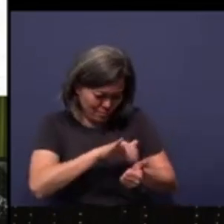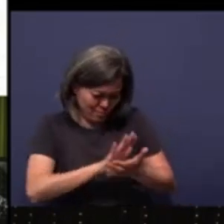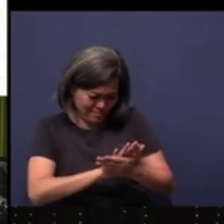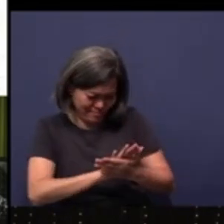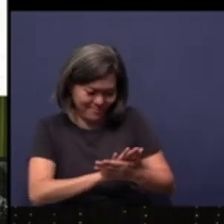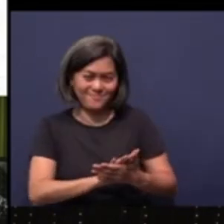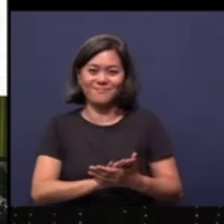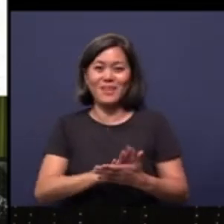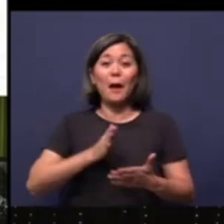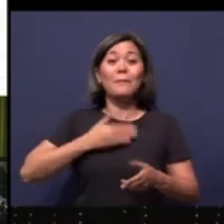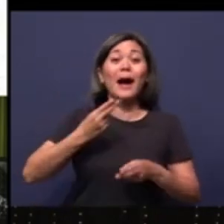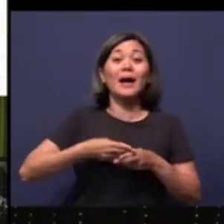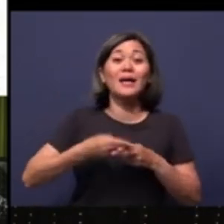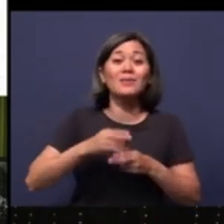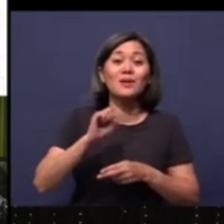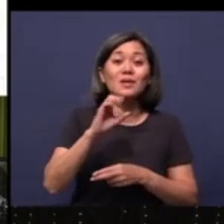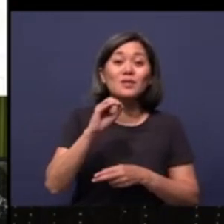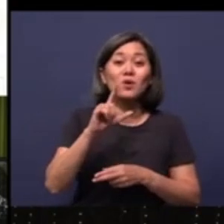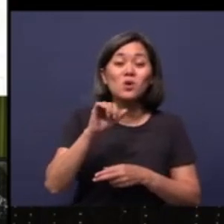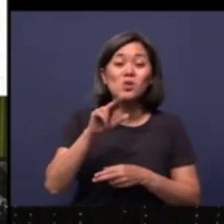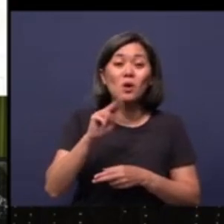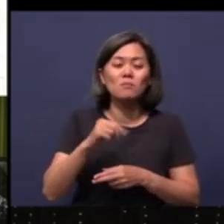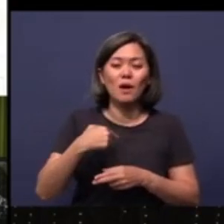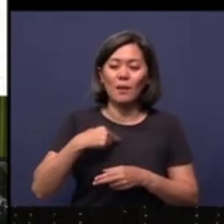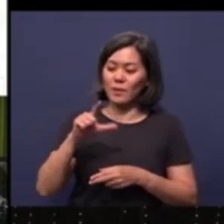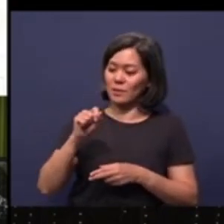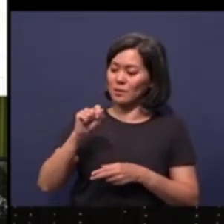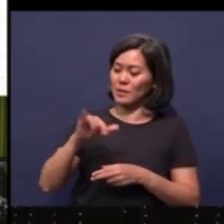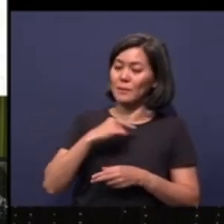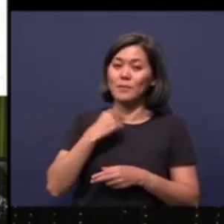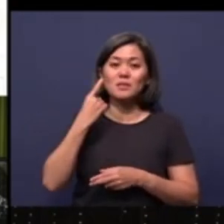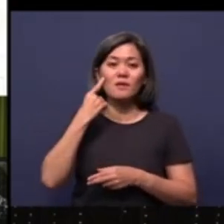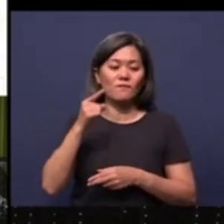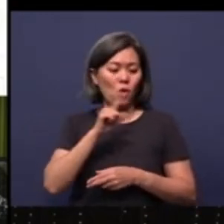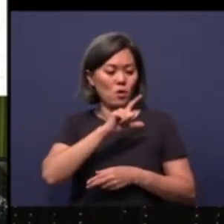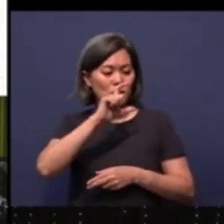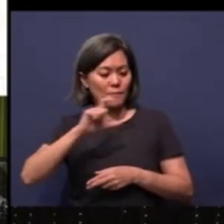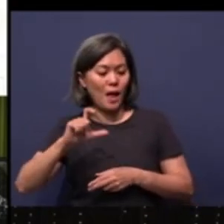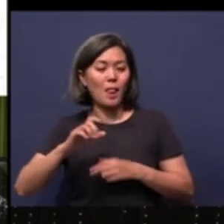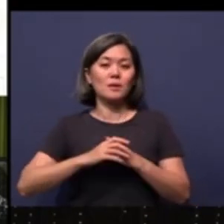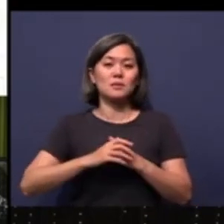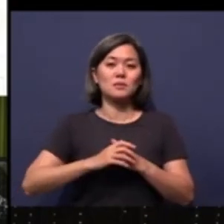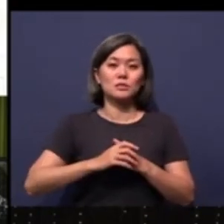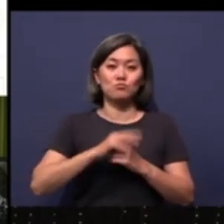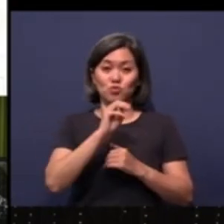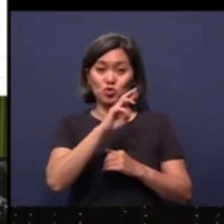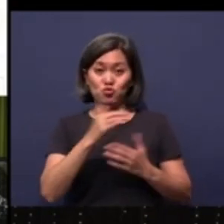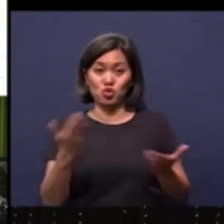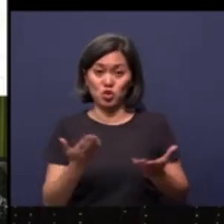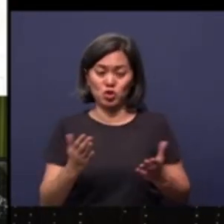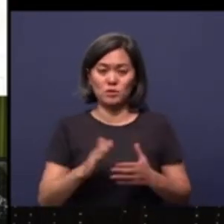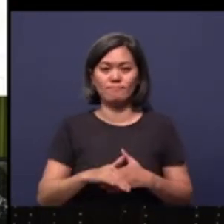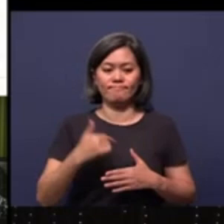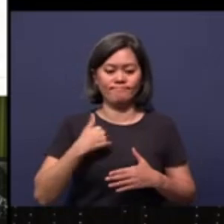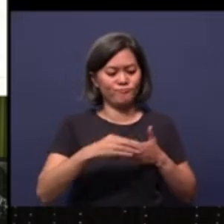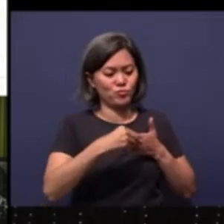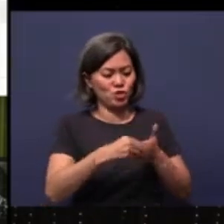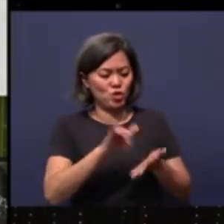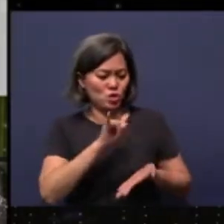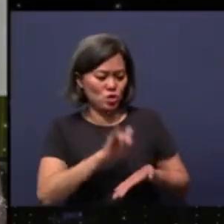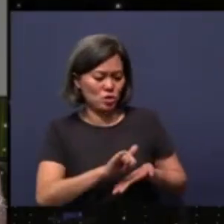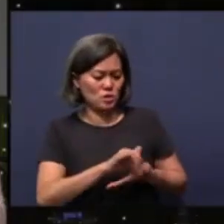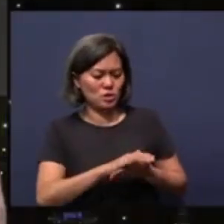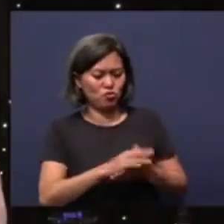My name is Solomon Adikari. I am a lay pastor for this Nepali ministry here. I have been leading this